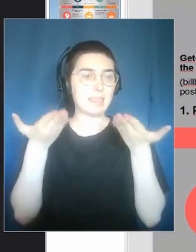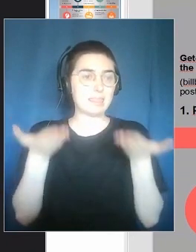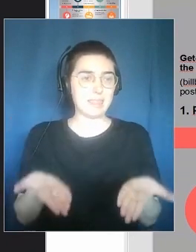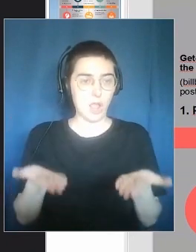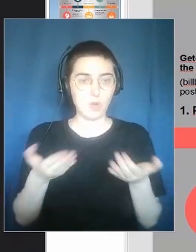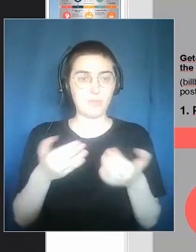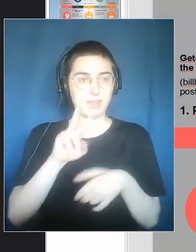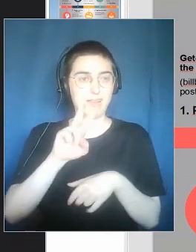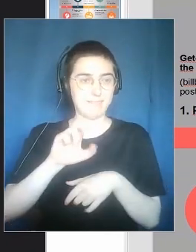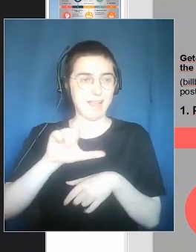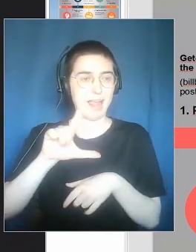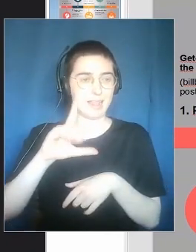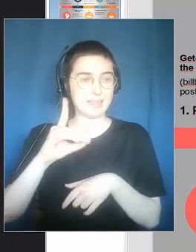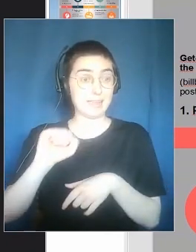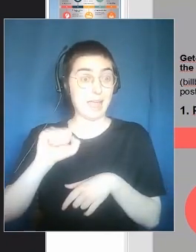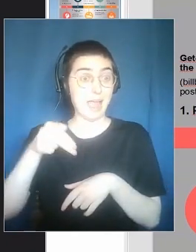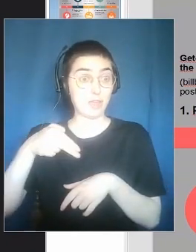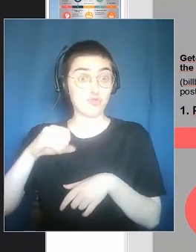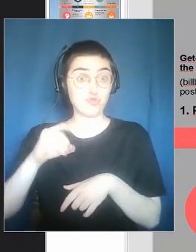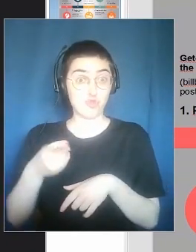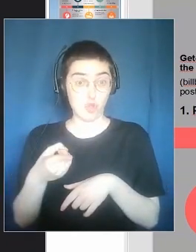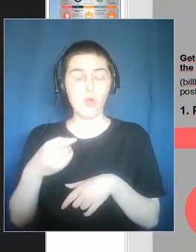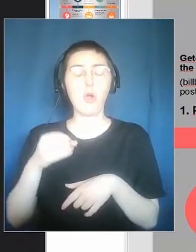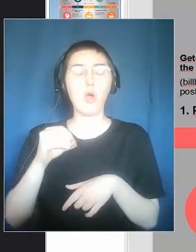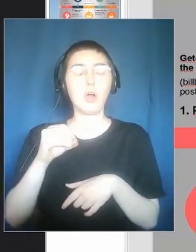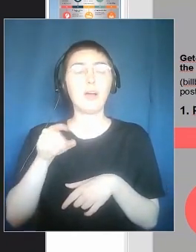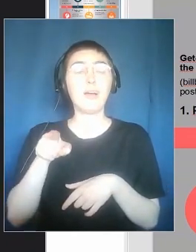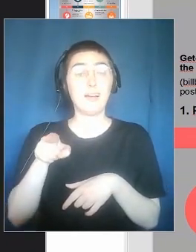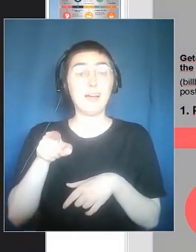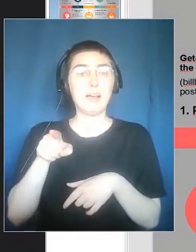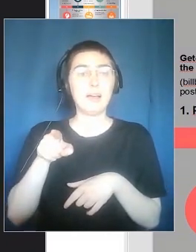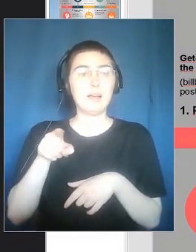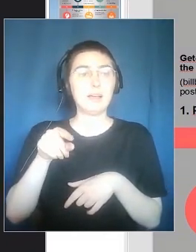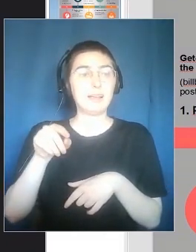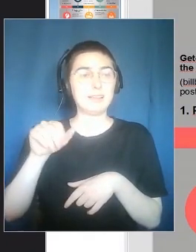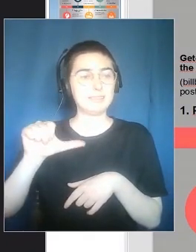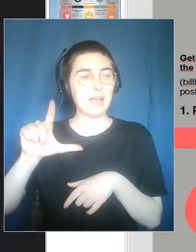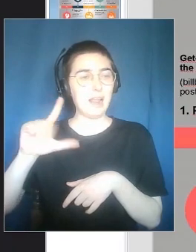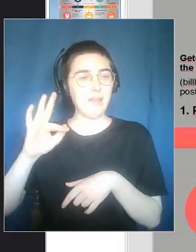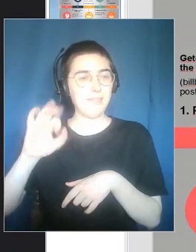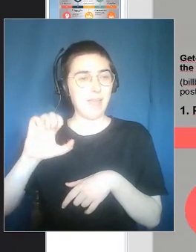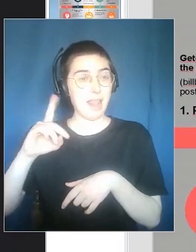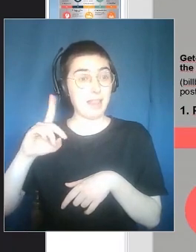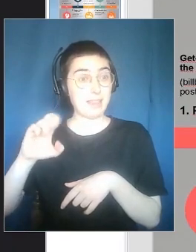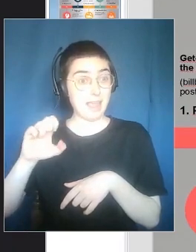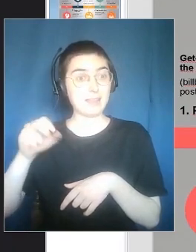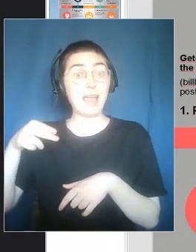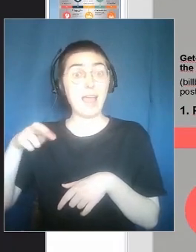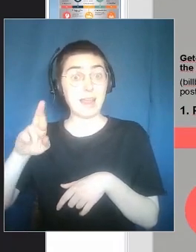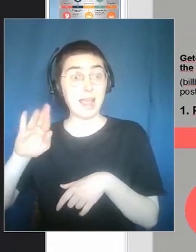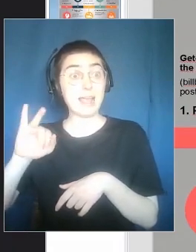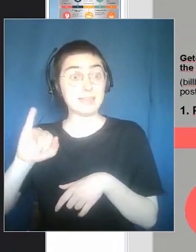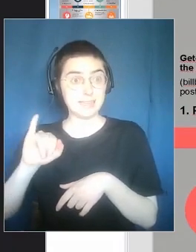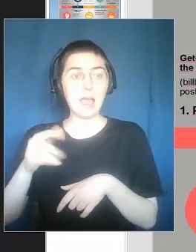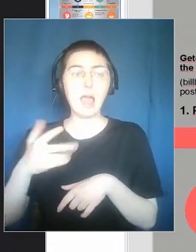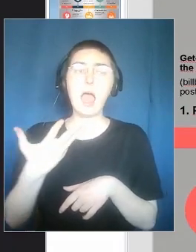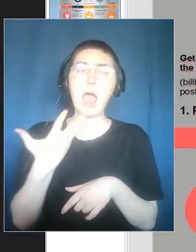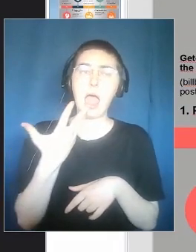the one in Valdagno cycle path, the one in Salfeld and the one in Resia,